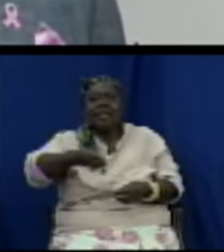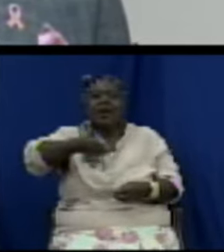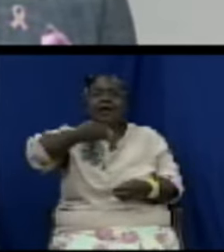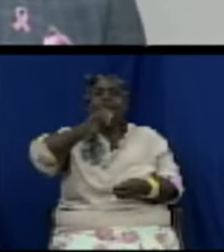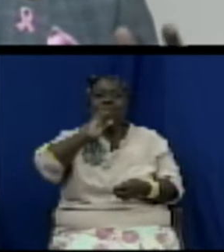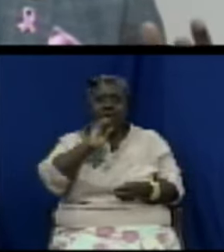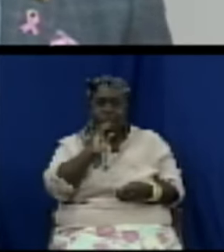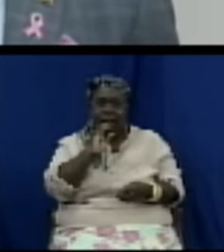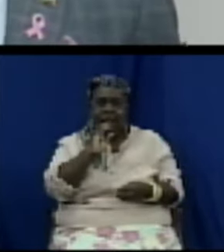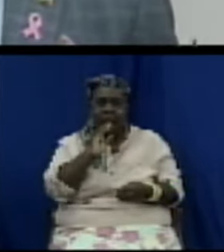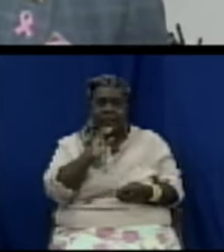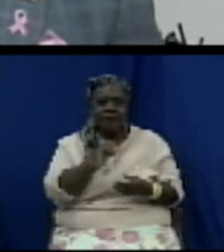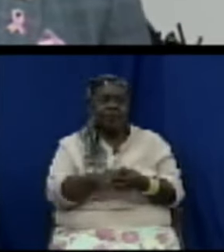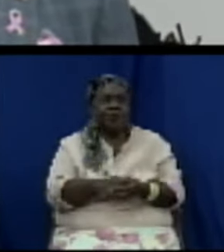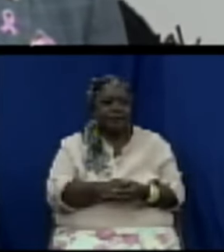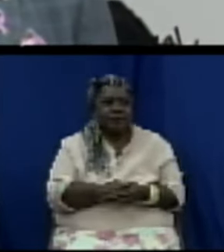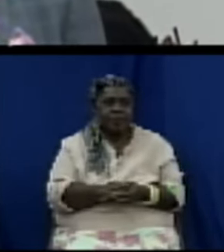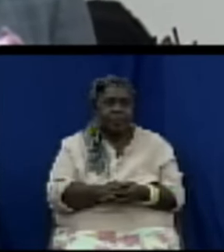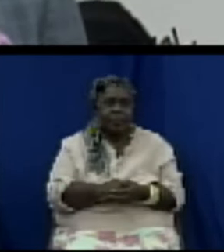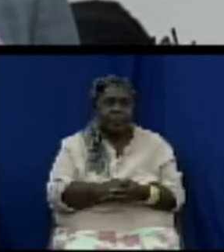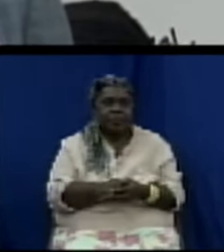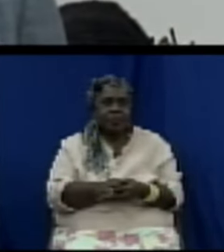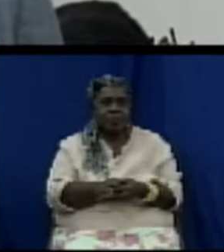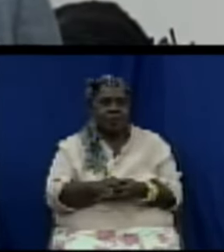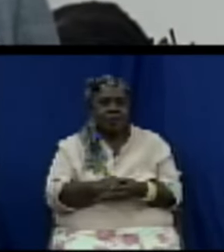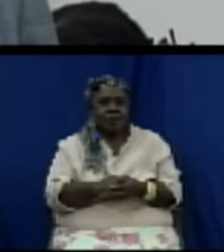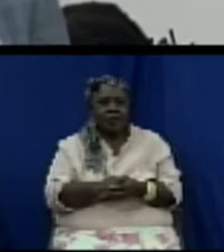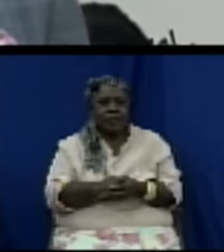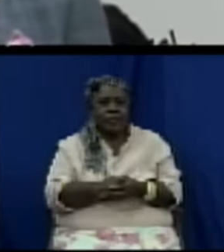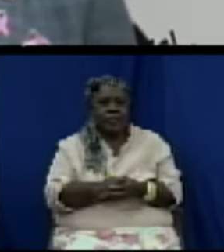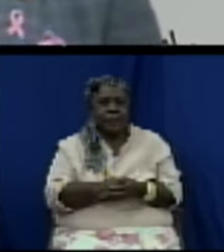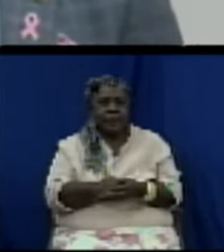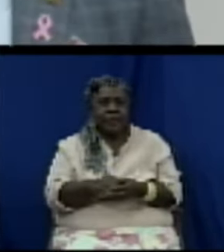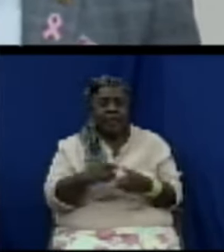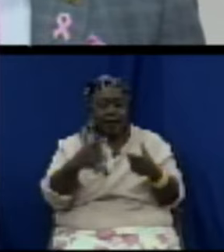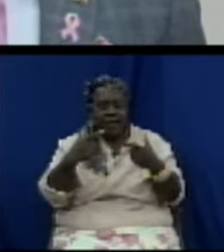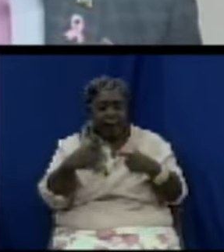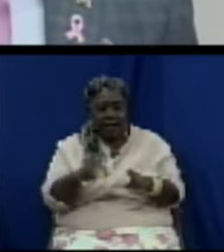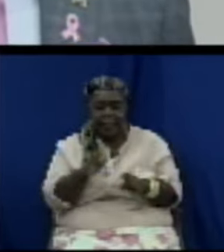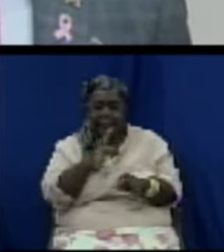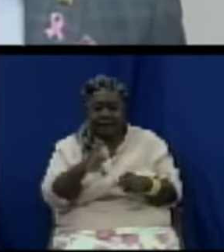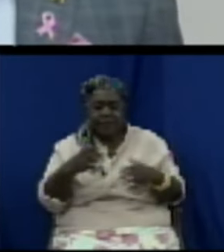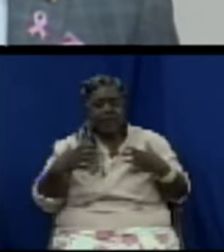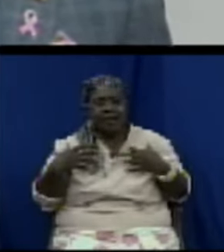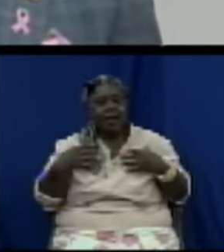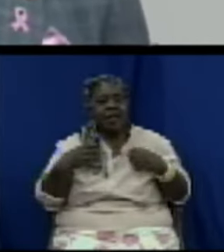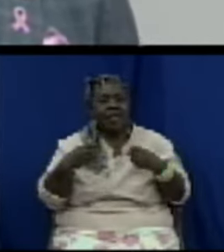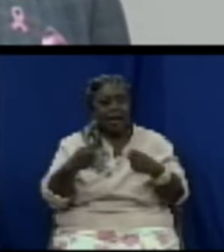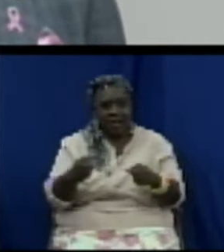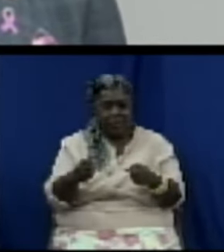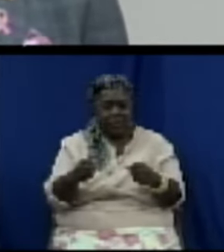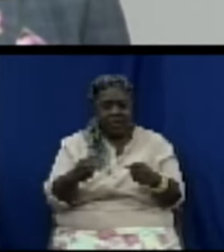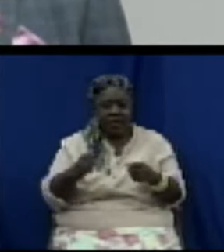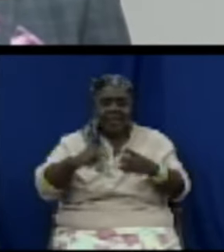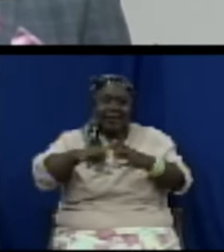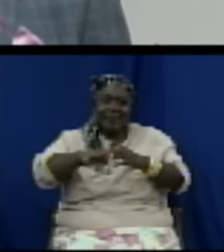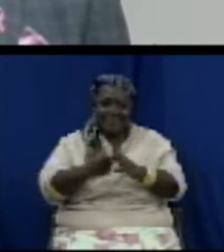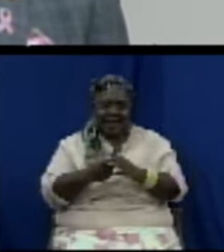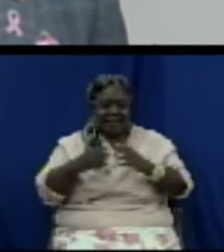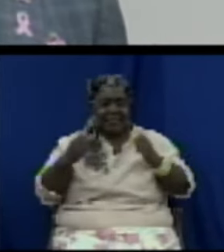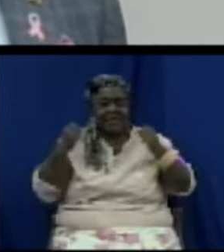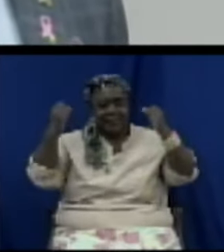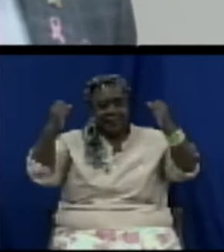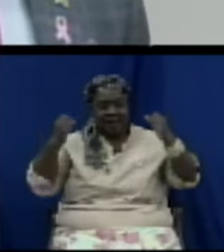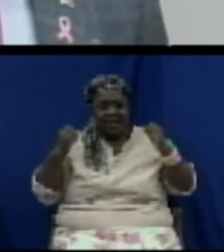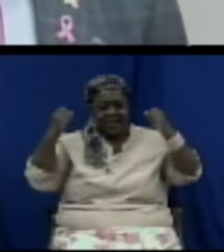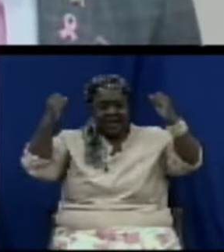glass of water. It is much cheaper than a glass of orange juice. And it is healthier. And then I want us to really start to exercise. If you, it's a way